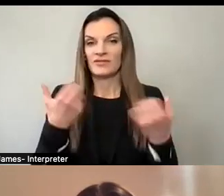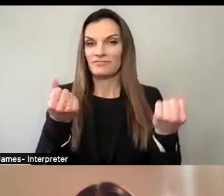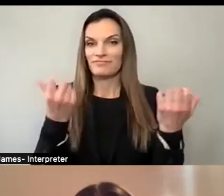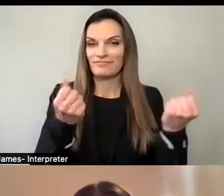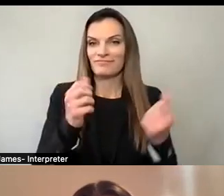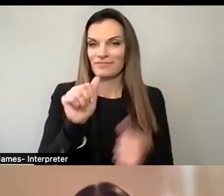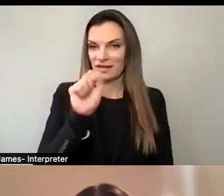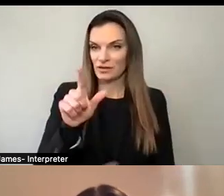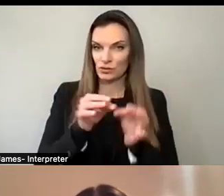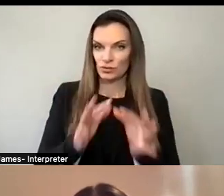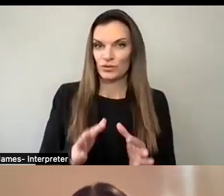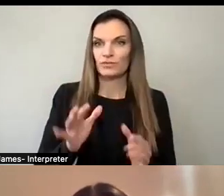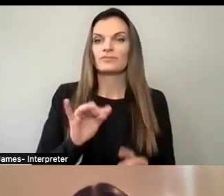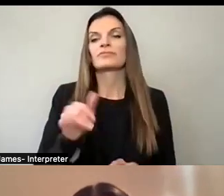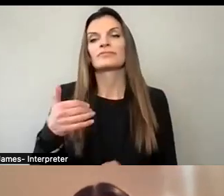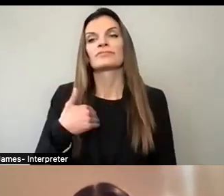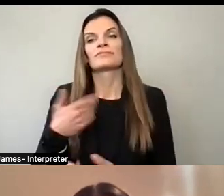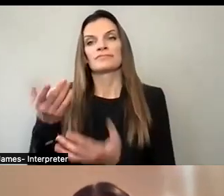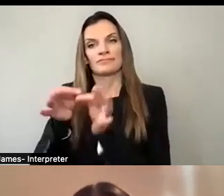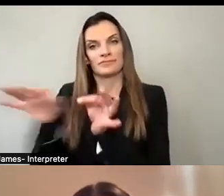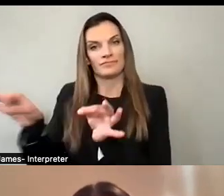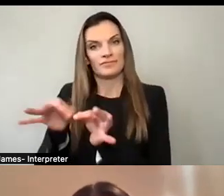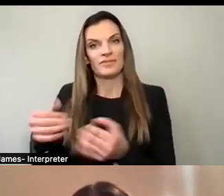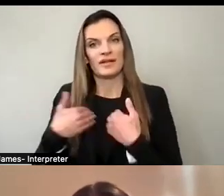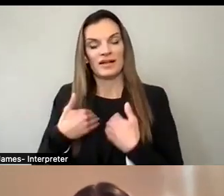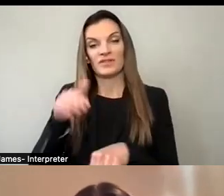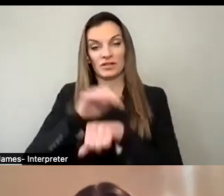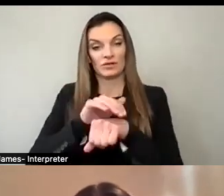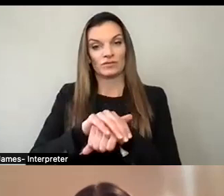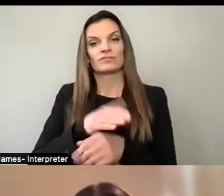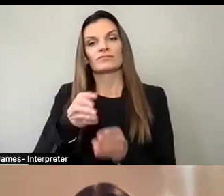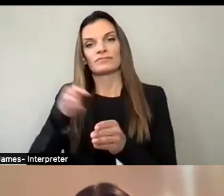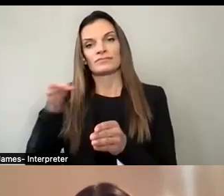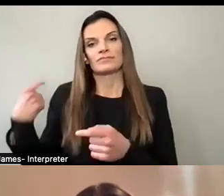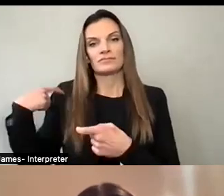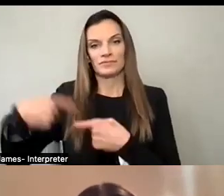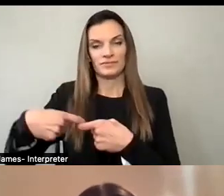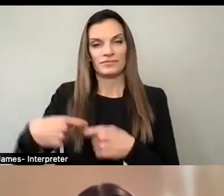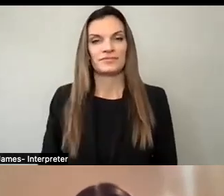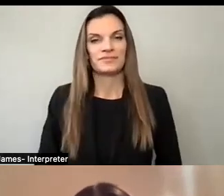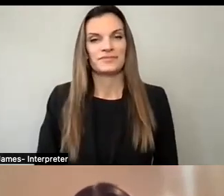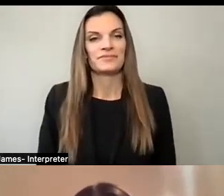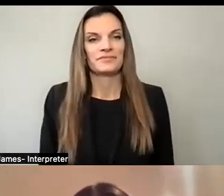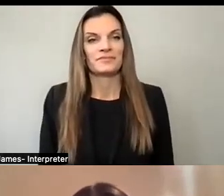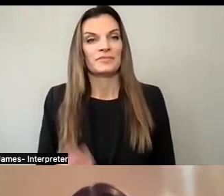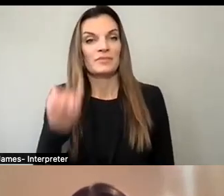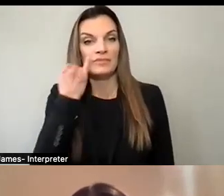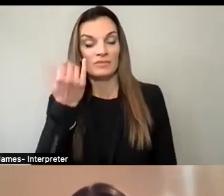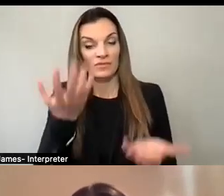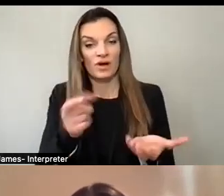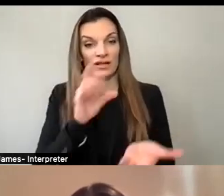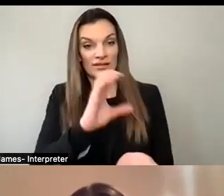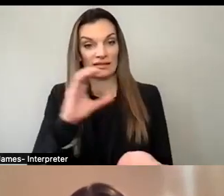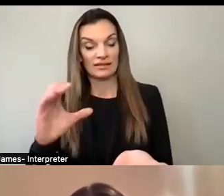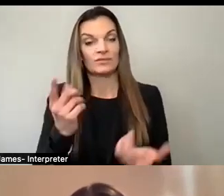and live closed captioning in English and Spanish. To see the closed captions, you can